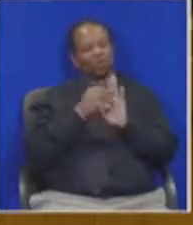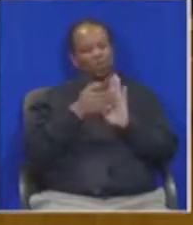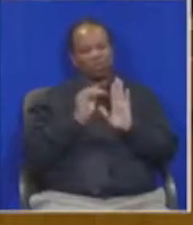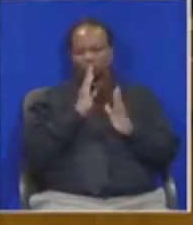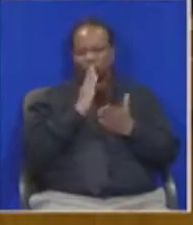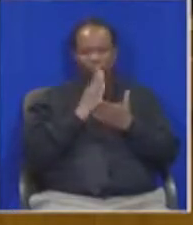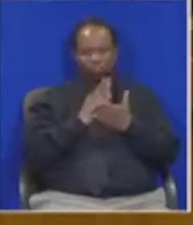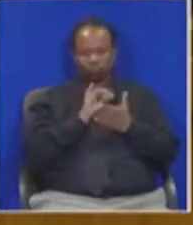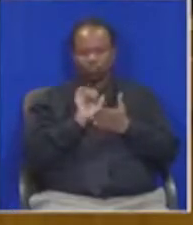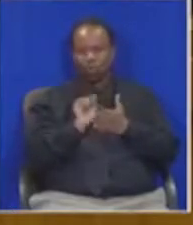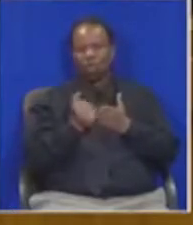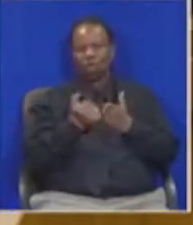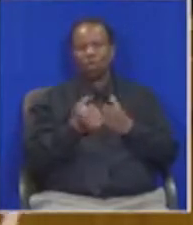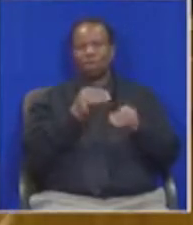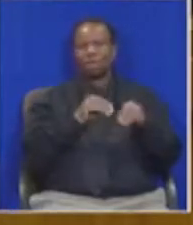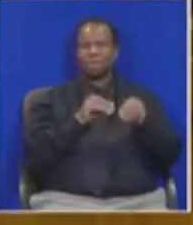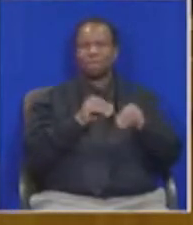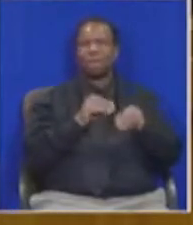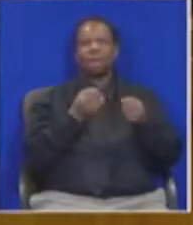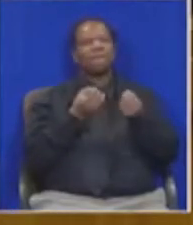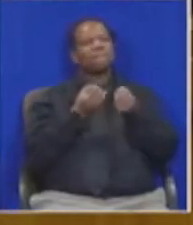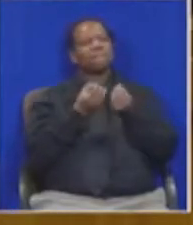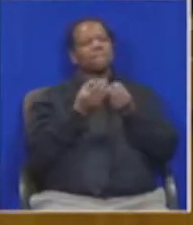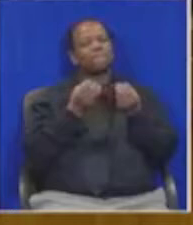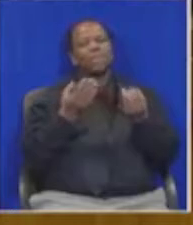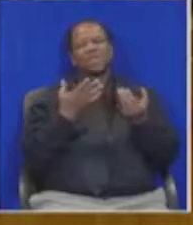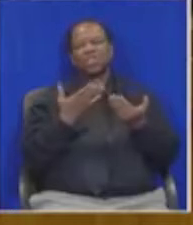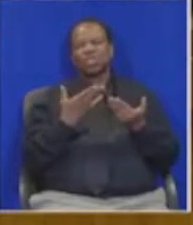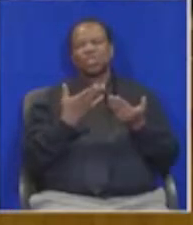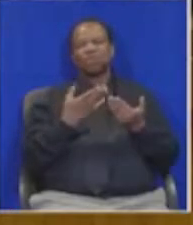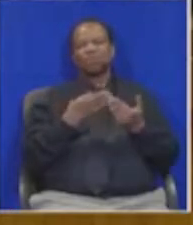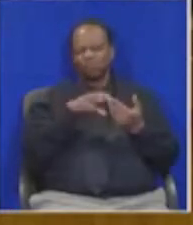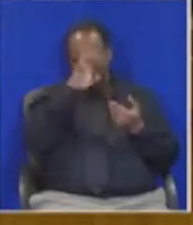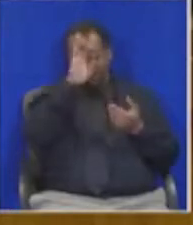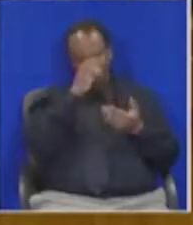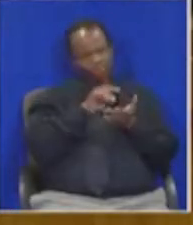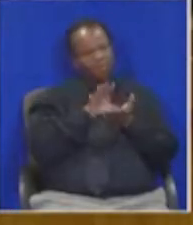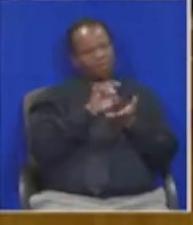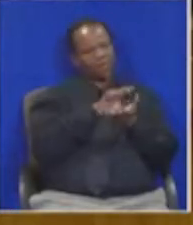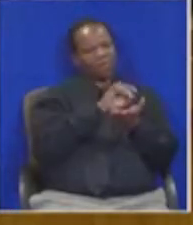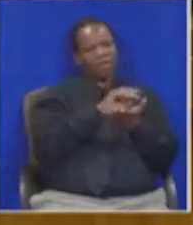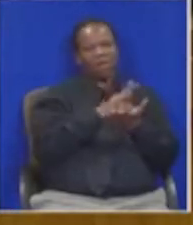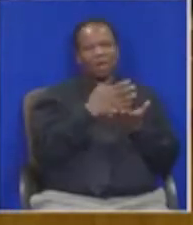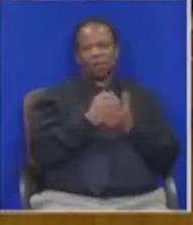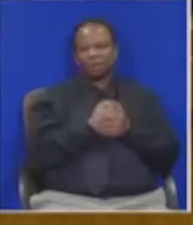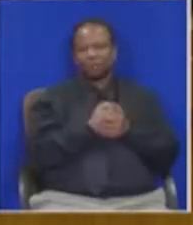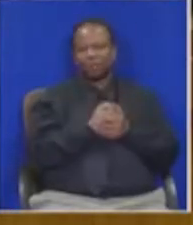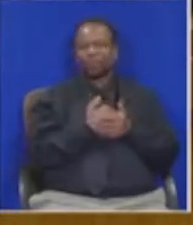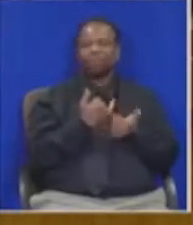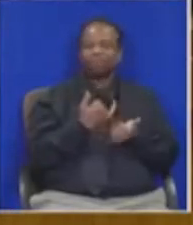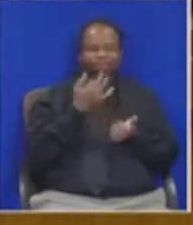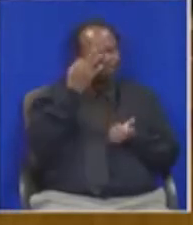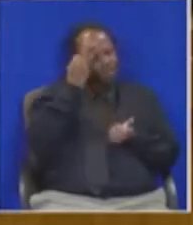has resulted in the loss of many jobs. It is also very clear that government decision